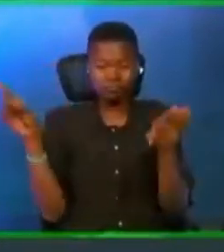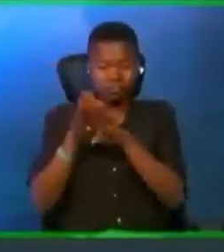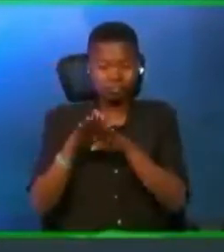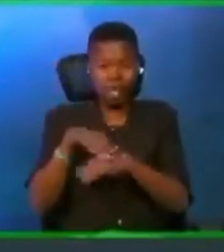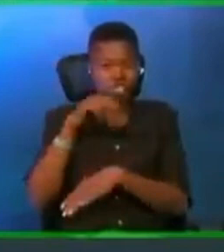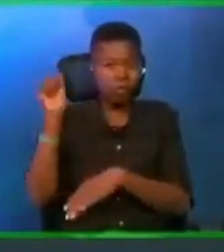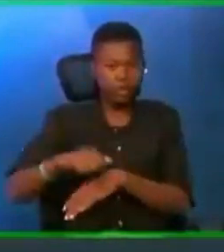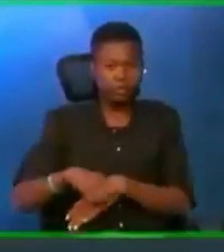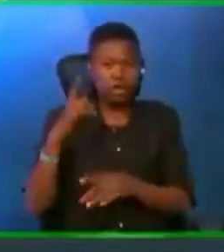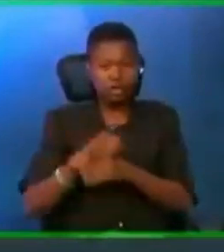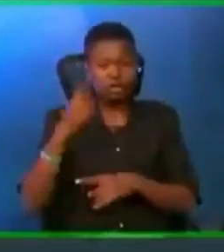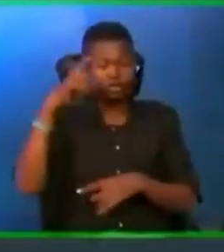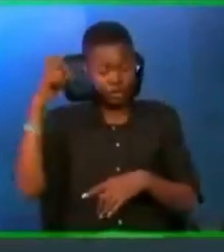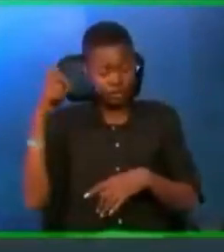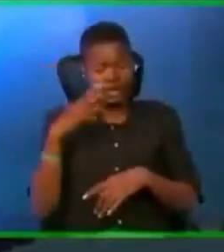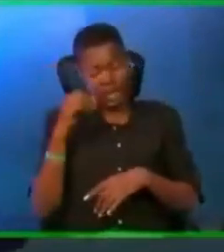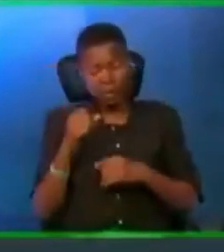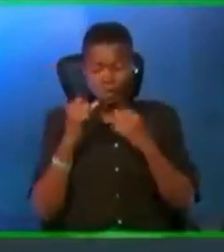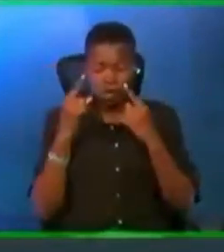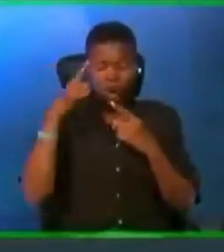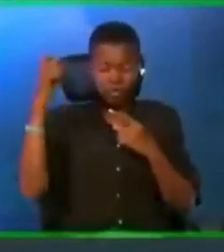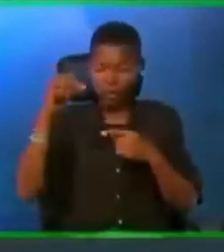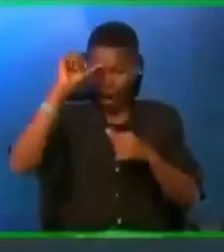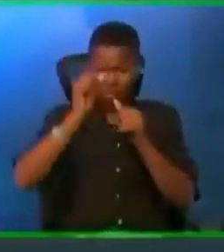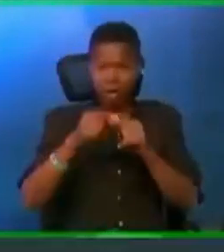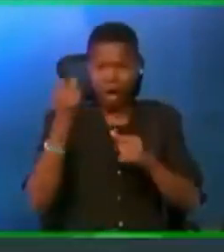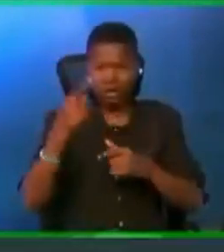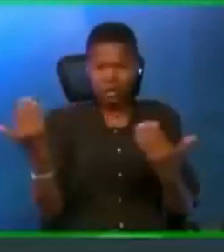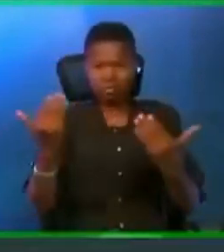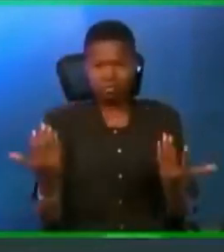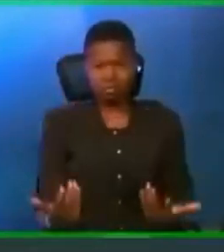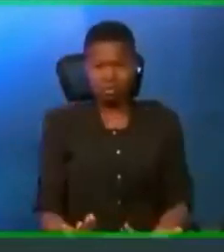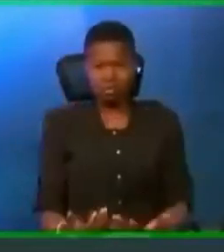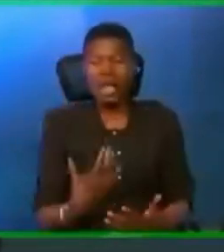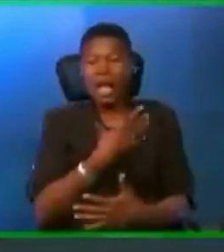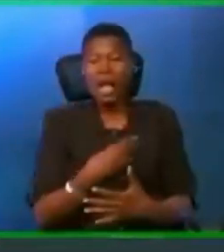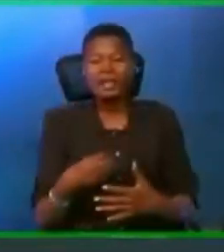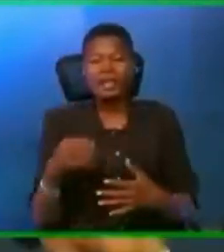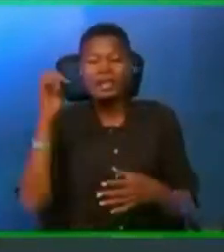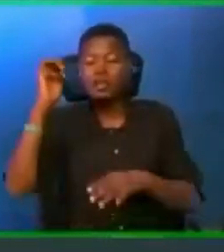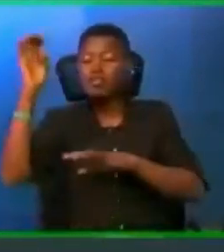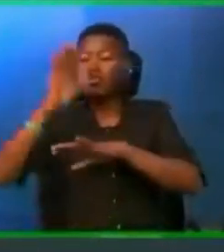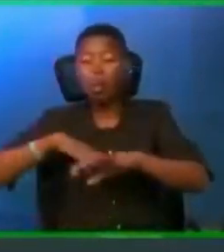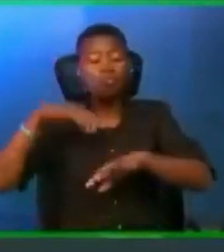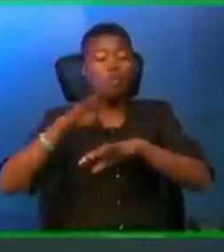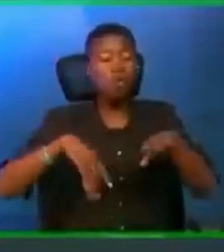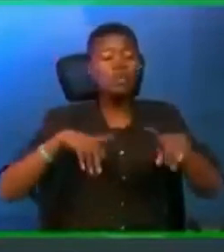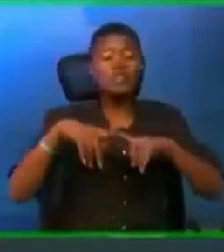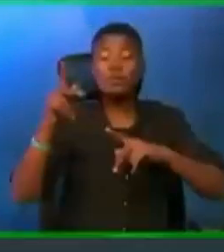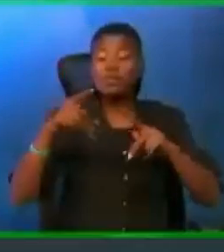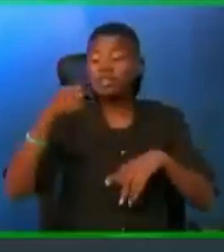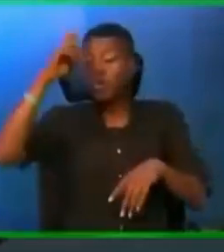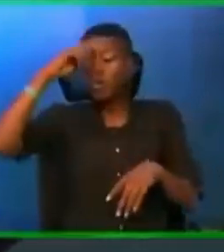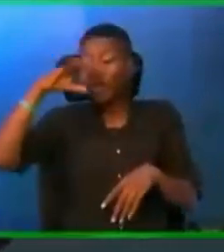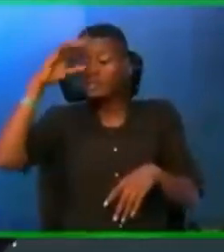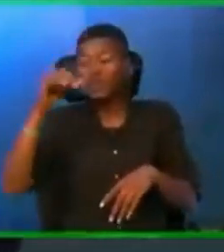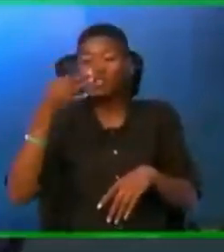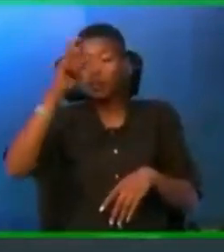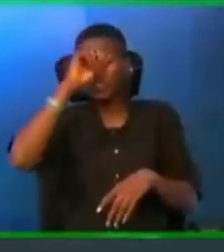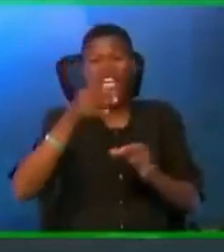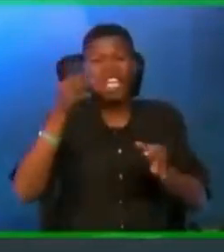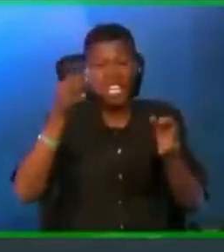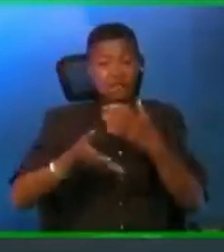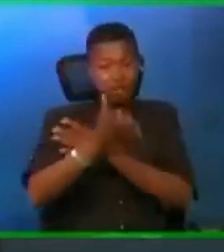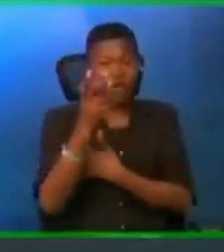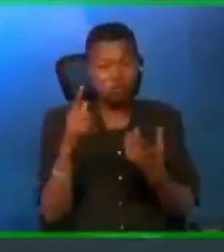God wanted to pedestal Joseph over and above the sorcerers and the wise men of Egypt. If God wants to orchestrate a promotion, what he will